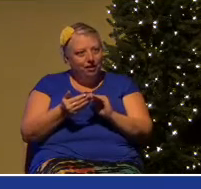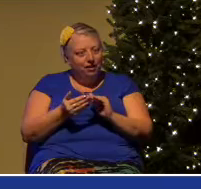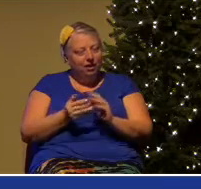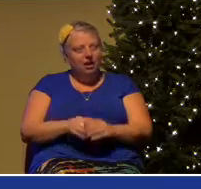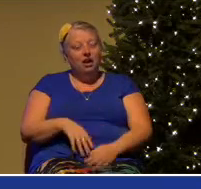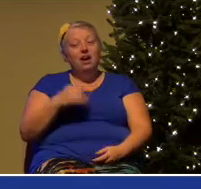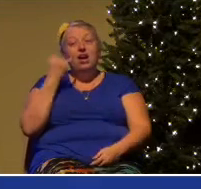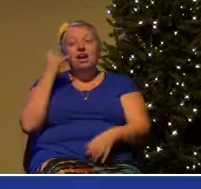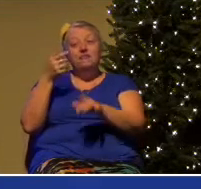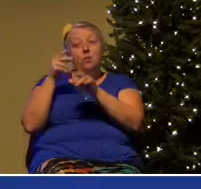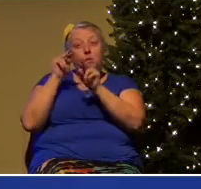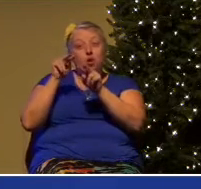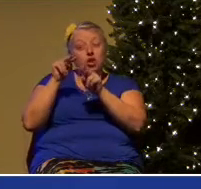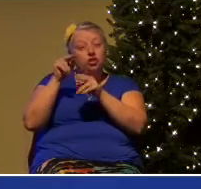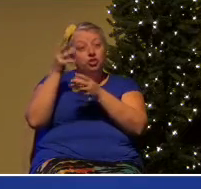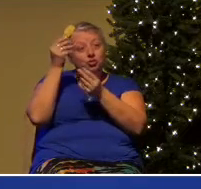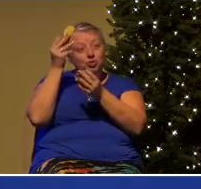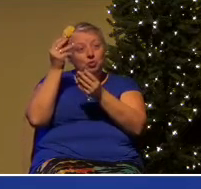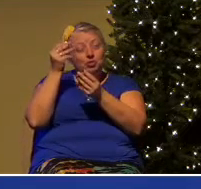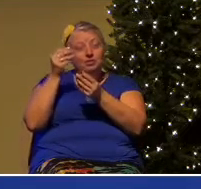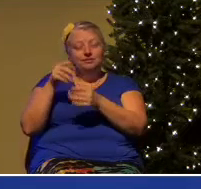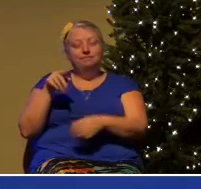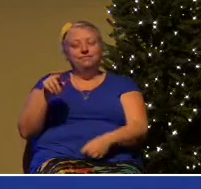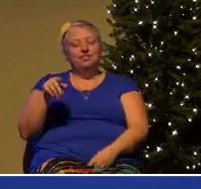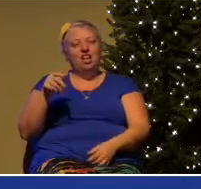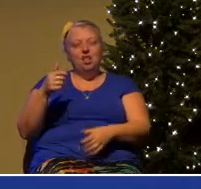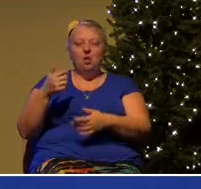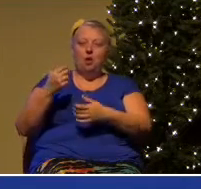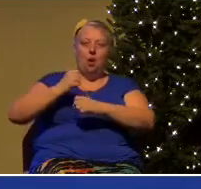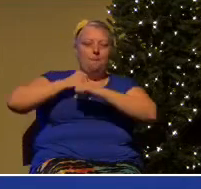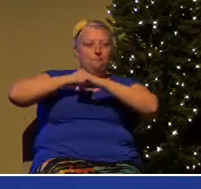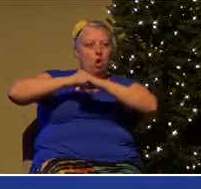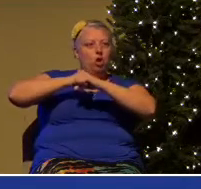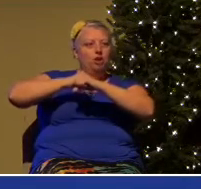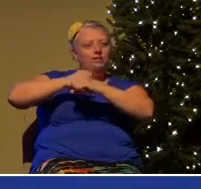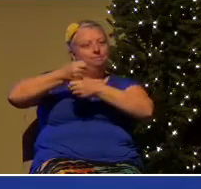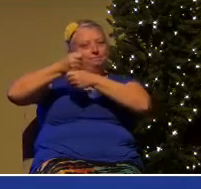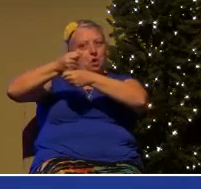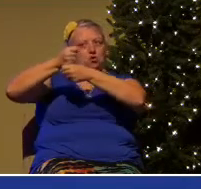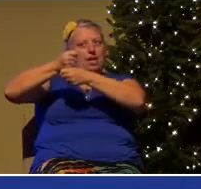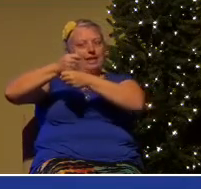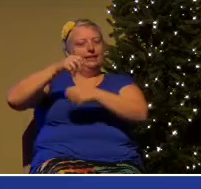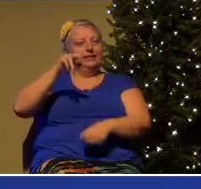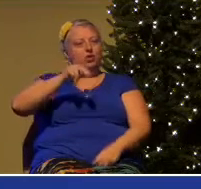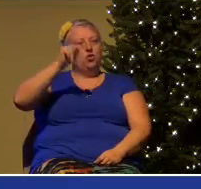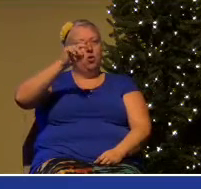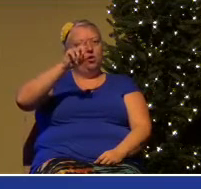they've got this whole protest. Where is it? In North Dakota? Trying to put a pipeline through the Missouri River?